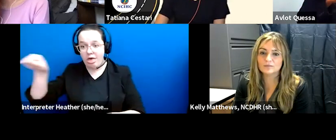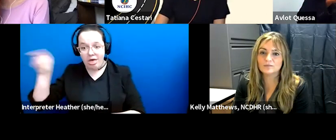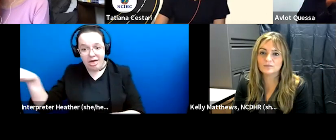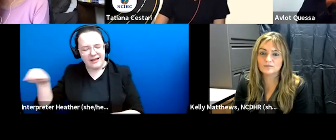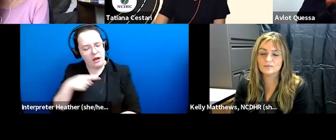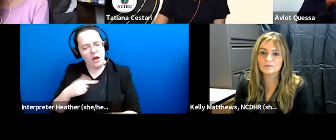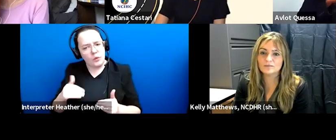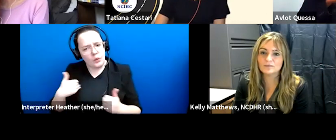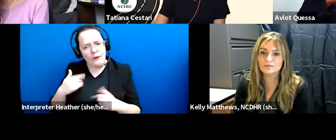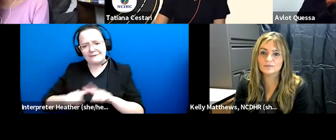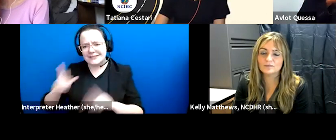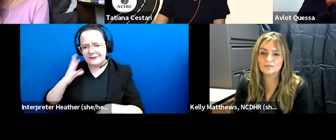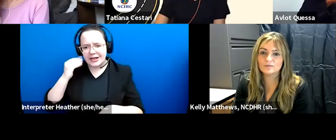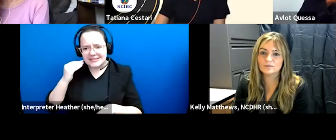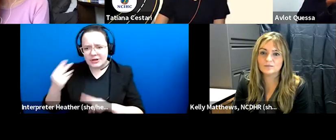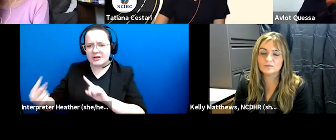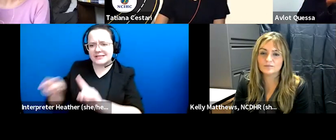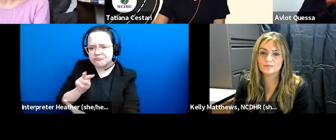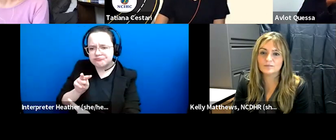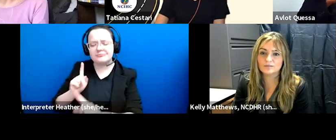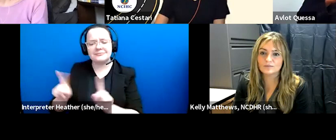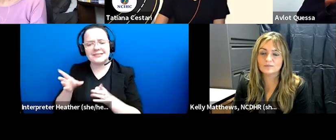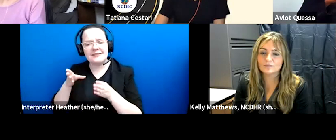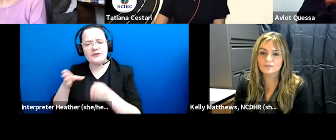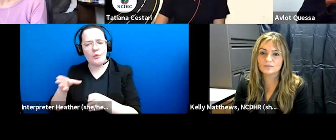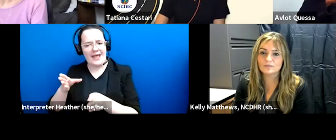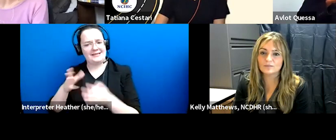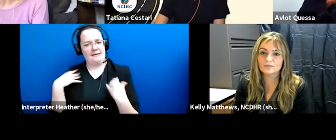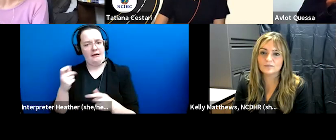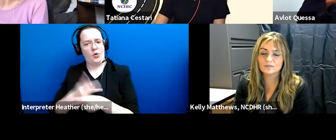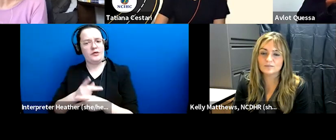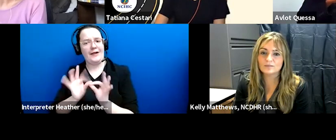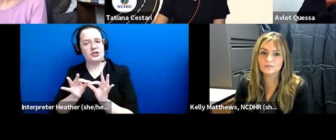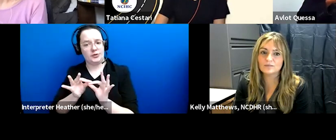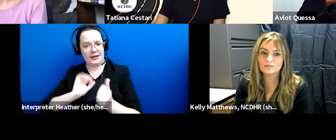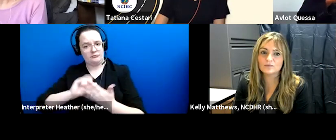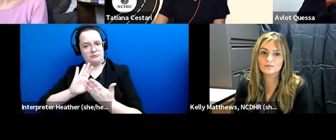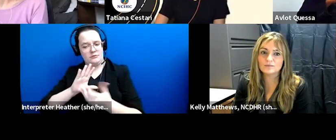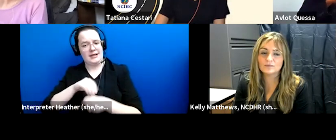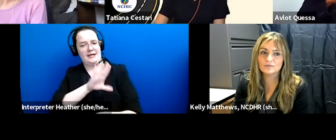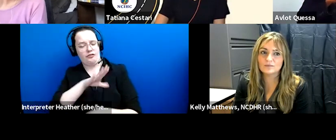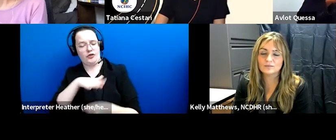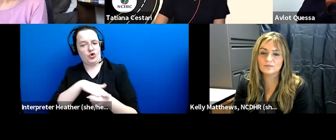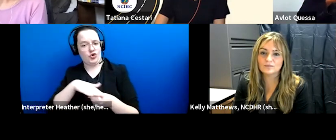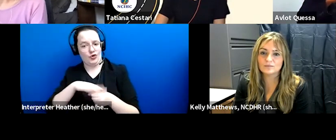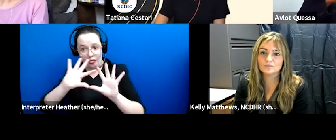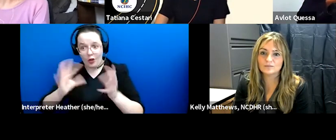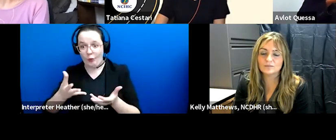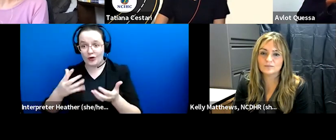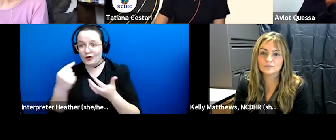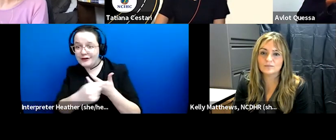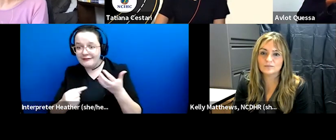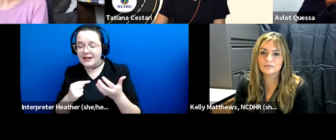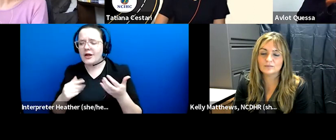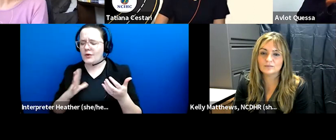experiences the different ways that health care interpreting is approached in their regions of the world and